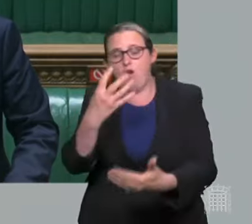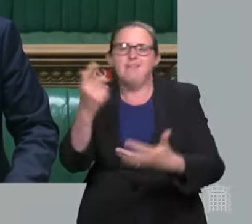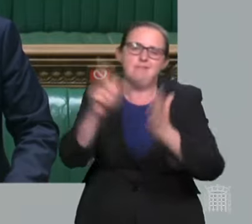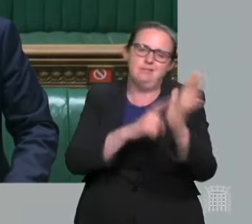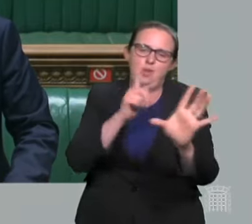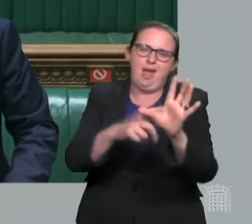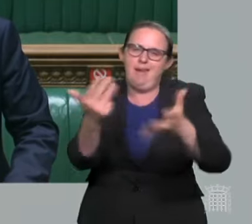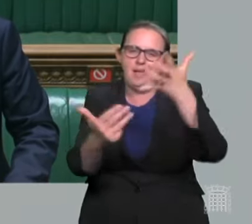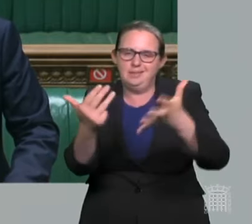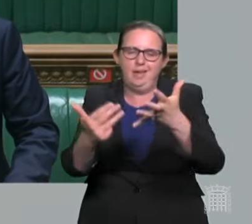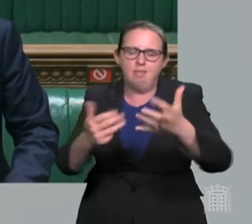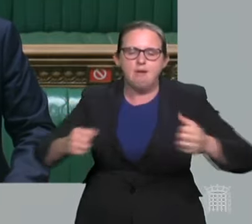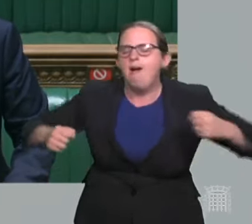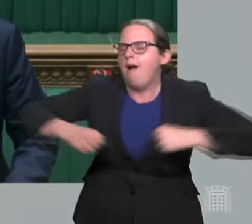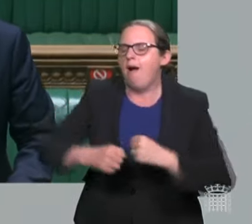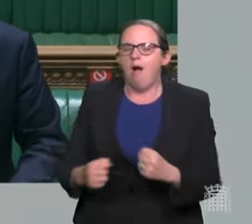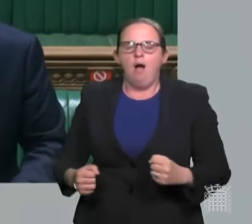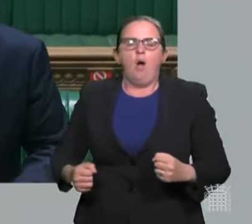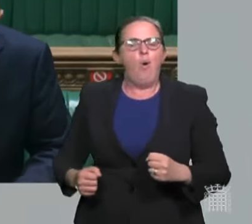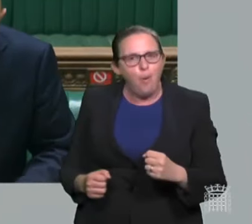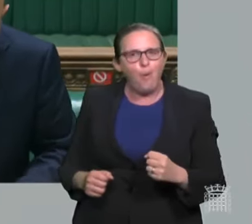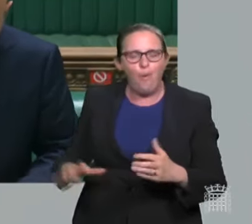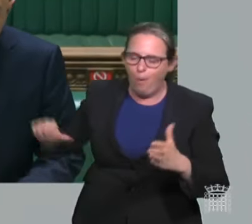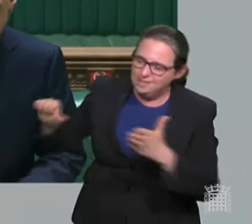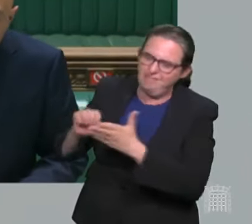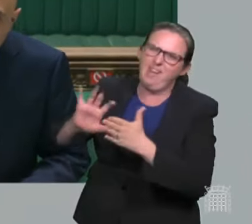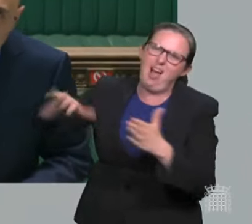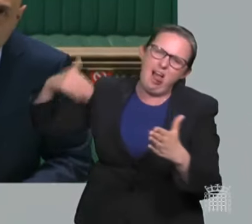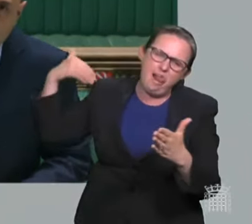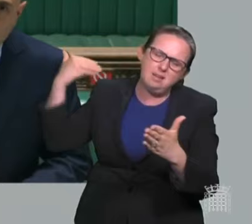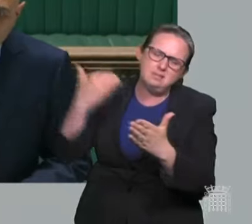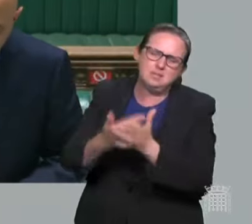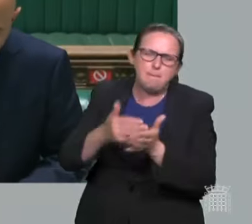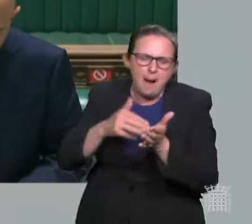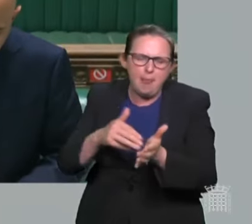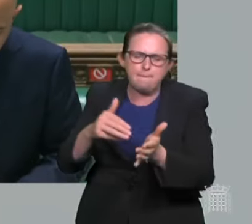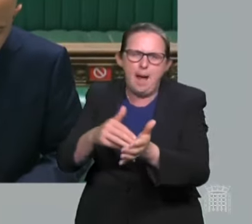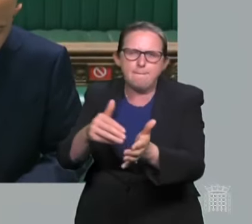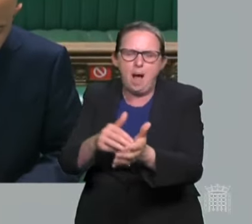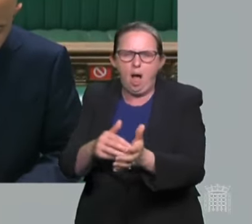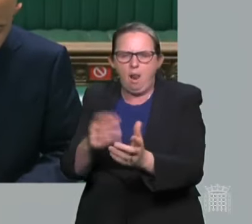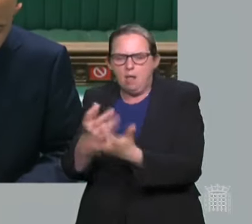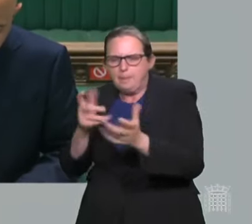difficult months, it's a step that many of us will look upon with a great deal of caution.